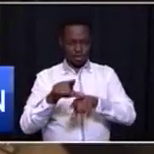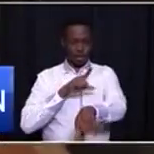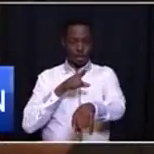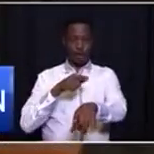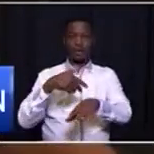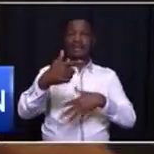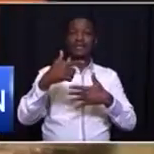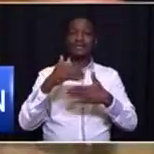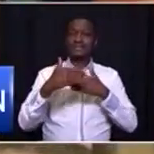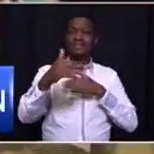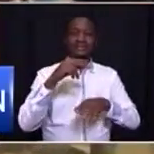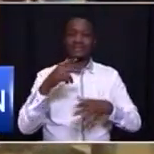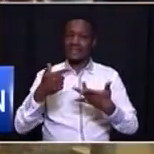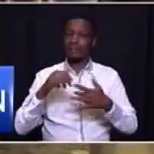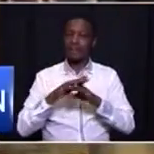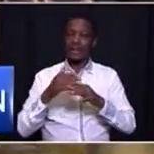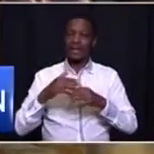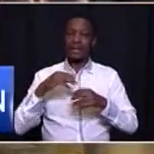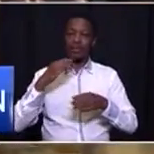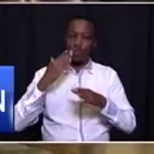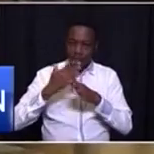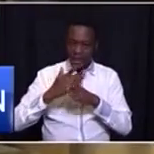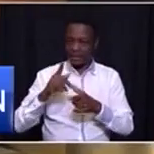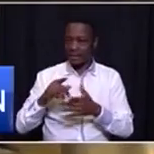employment in key sectors of our economy.